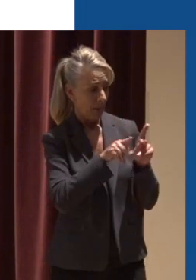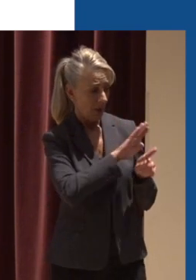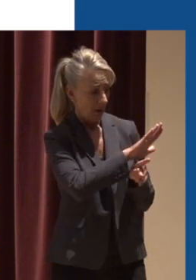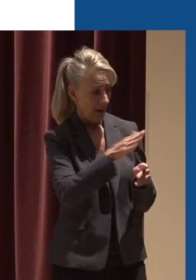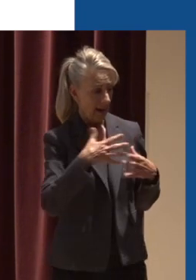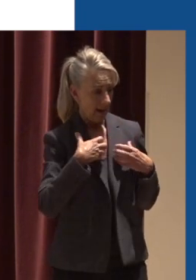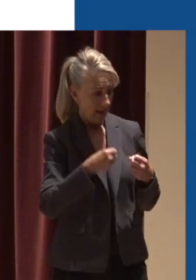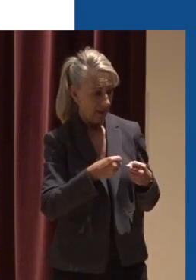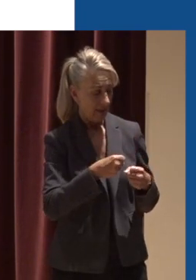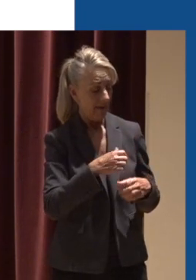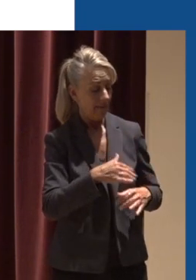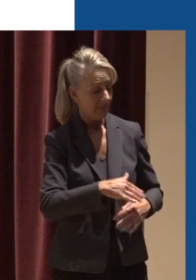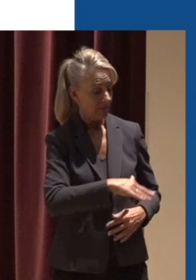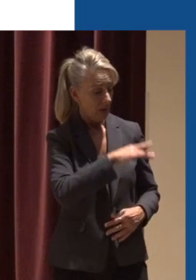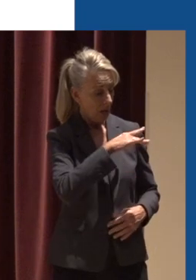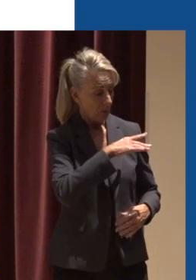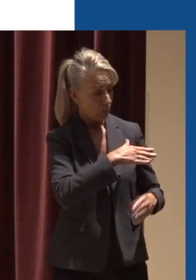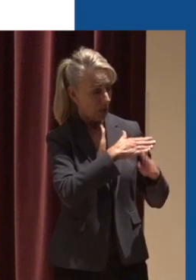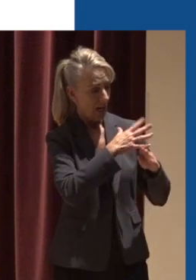prevention and control